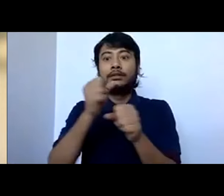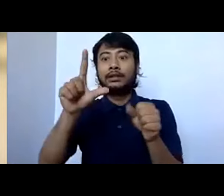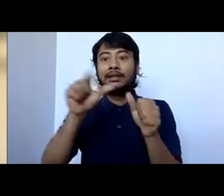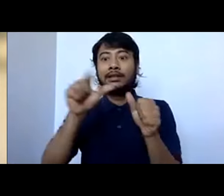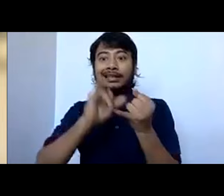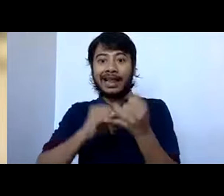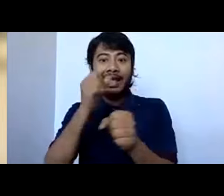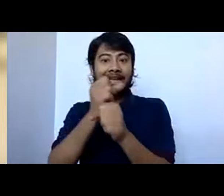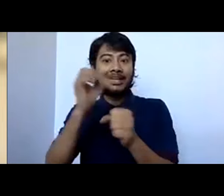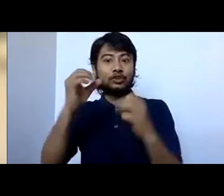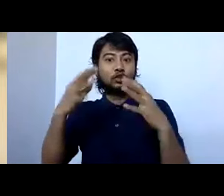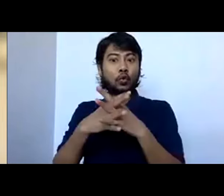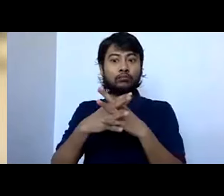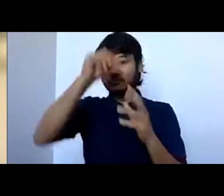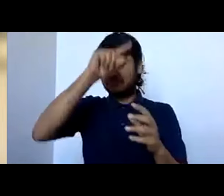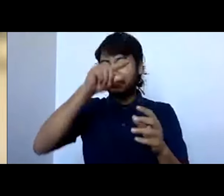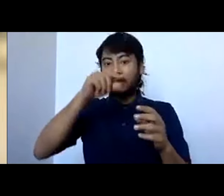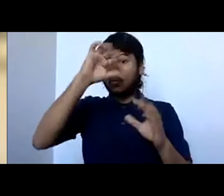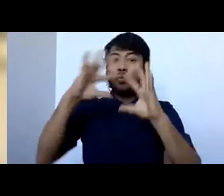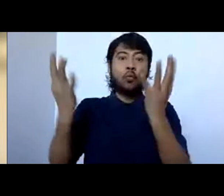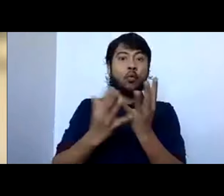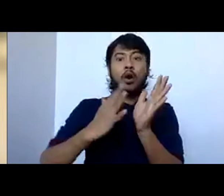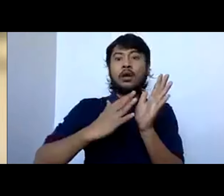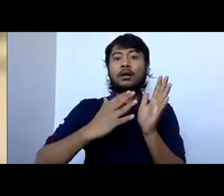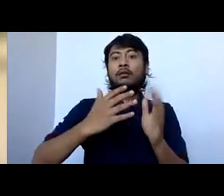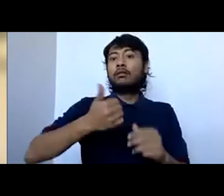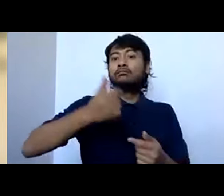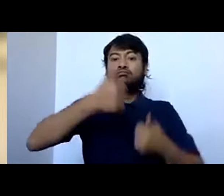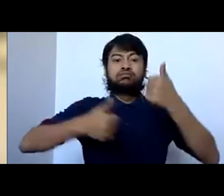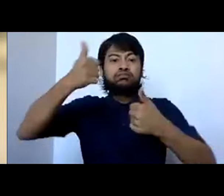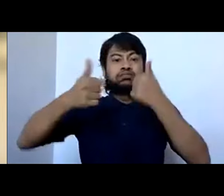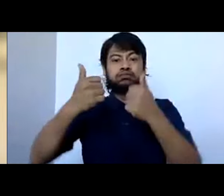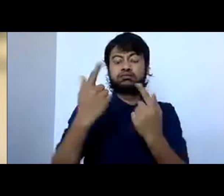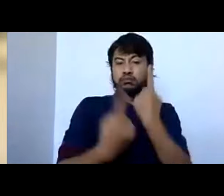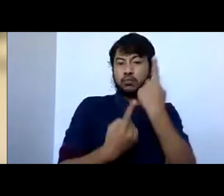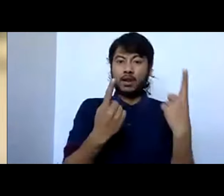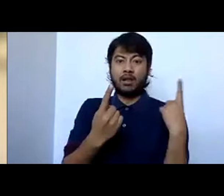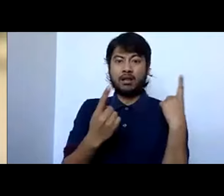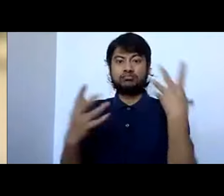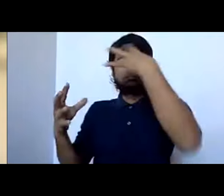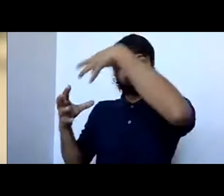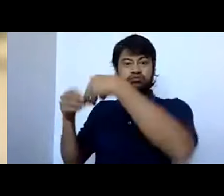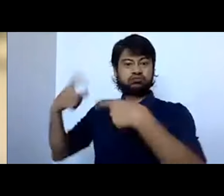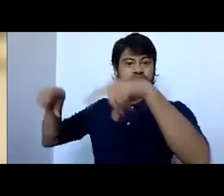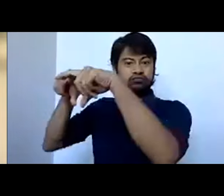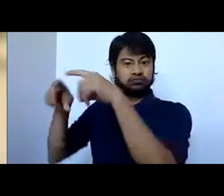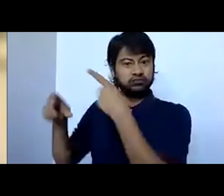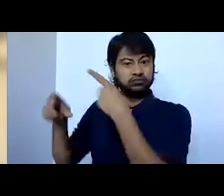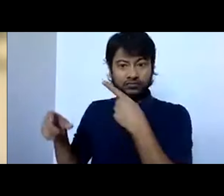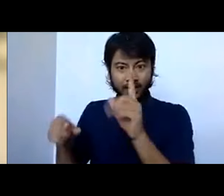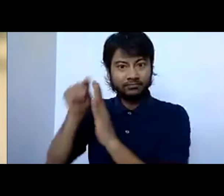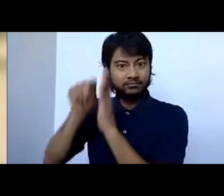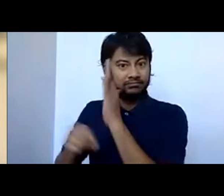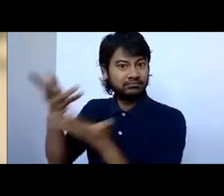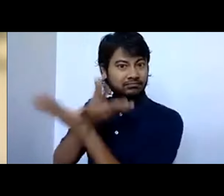climate change itself was being questioned to a period now where we must all be held to account over